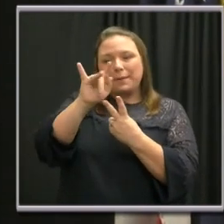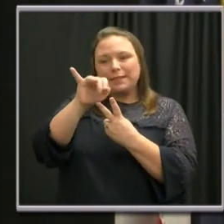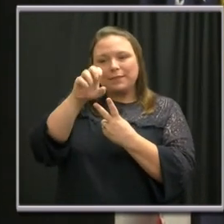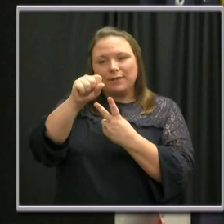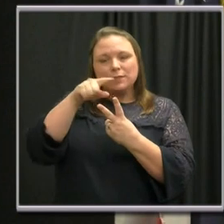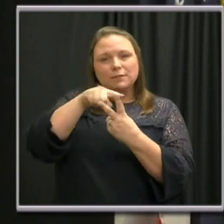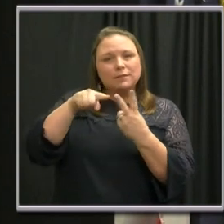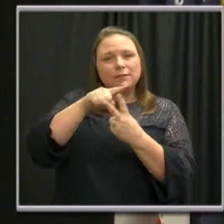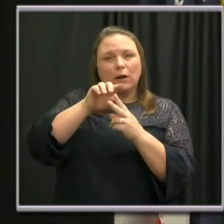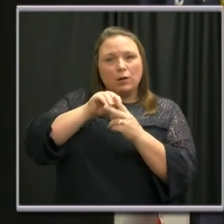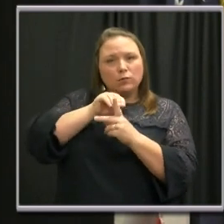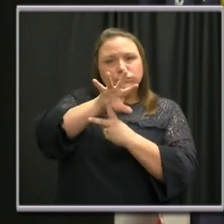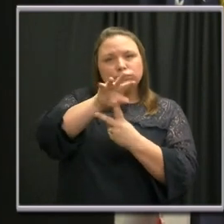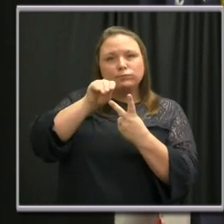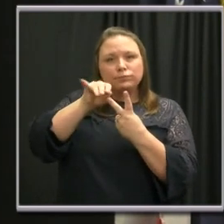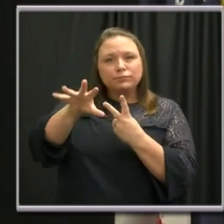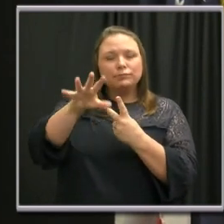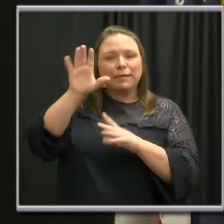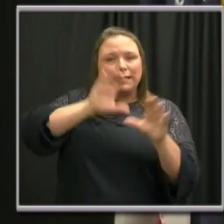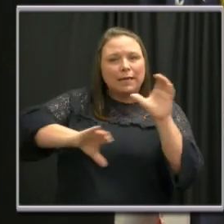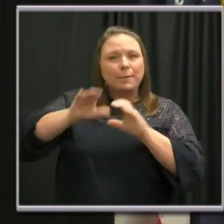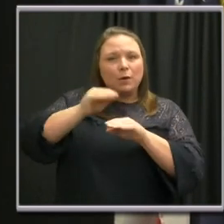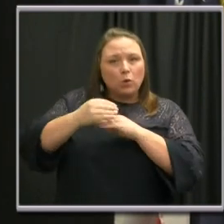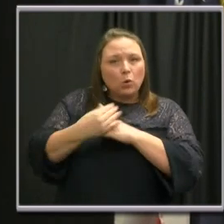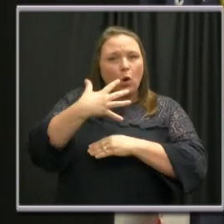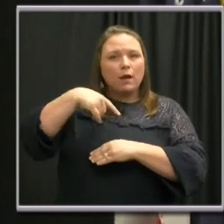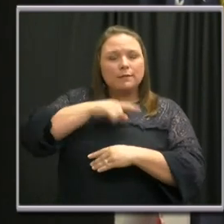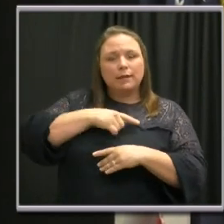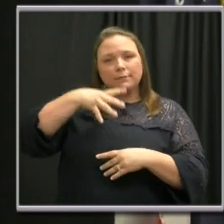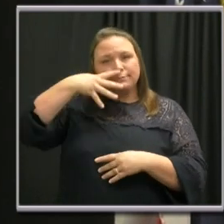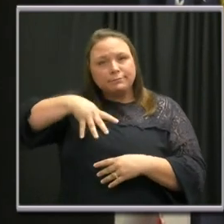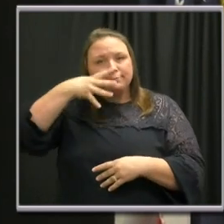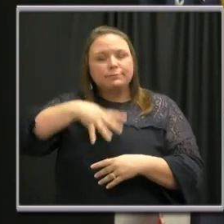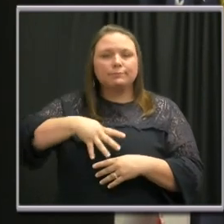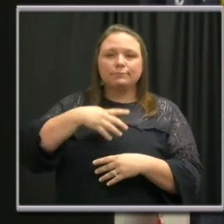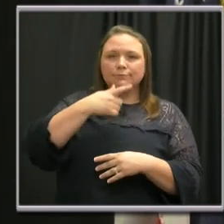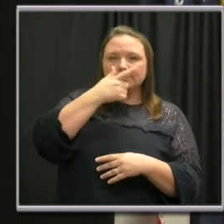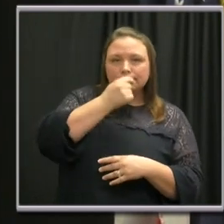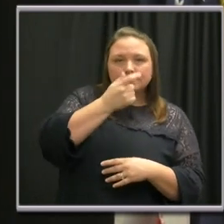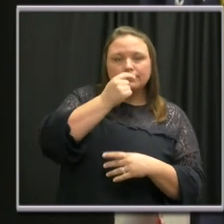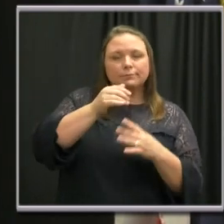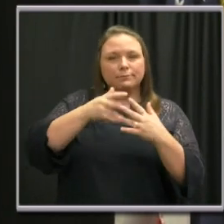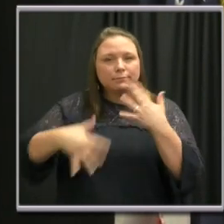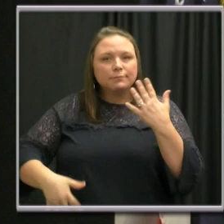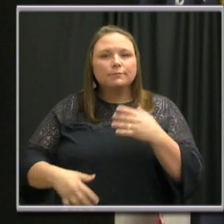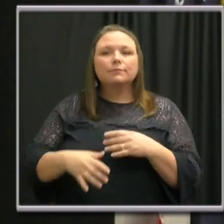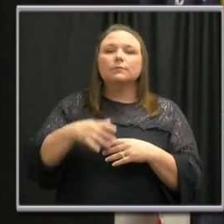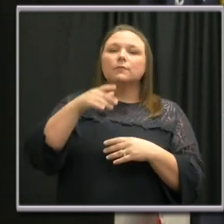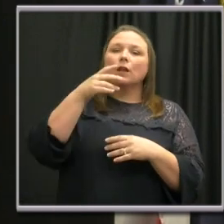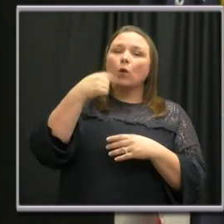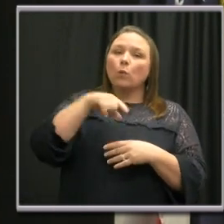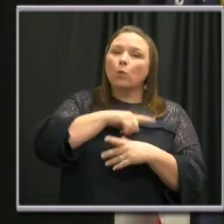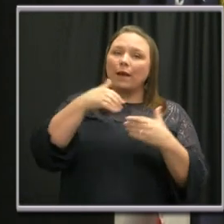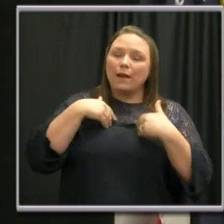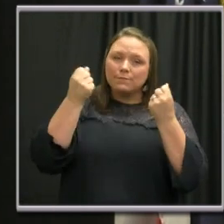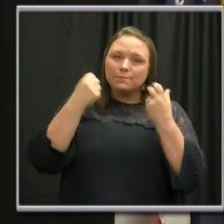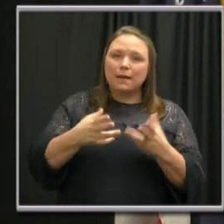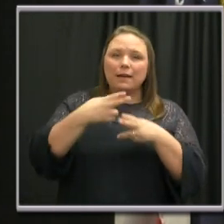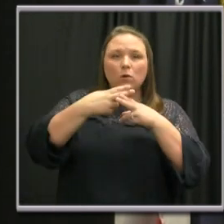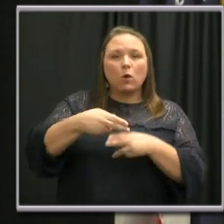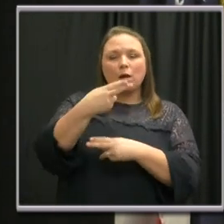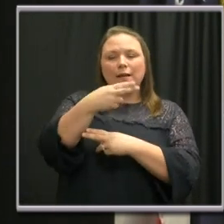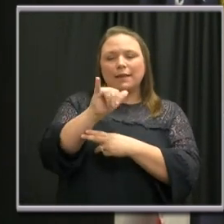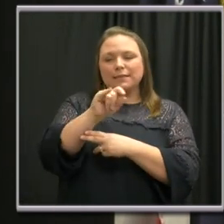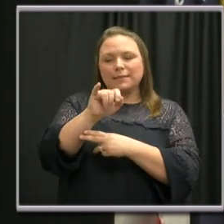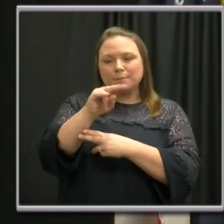chemicals that cause the symptoms that we're all so familiar with. One of those chemicals that's made in abundance is histamine. And